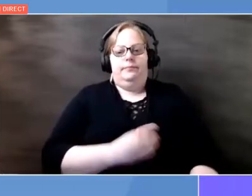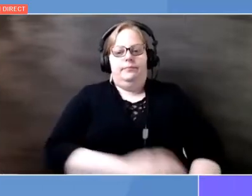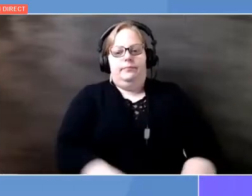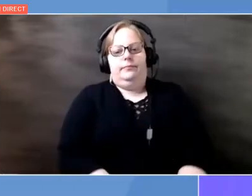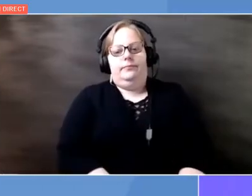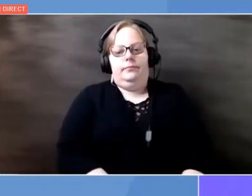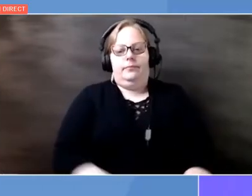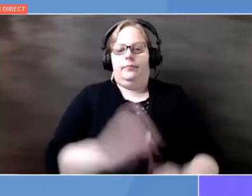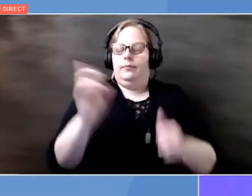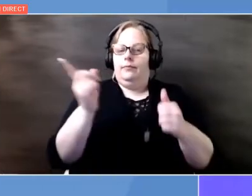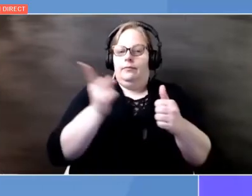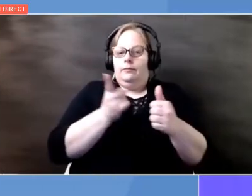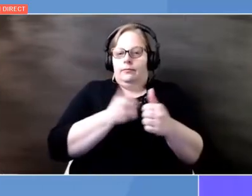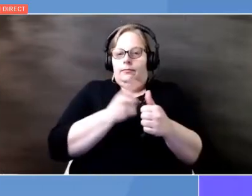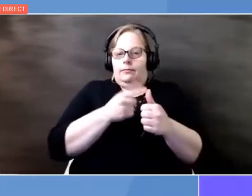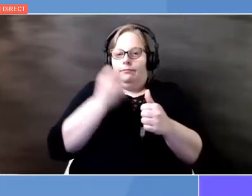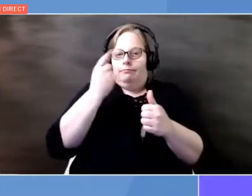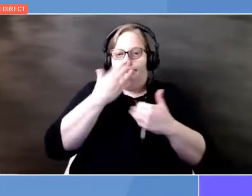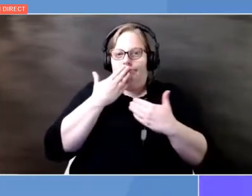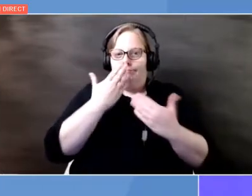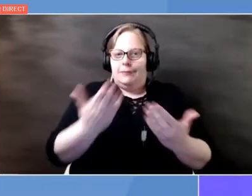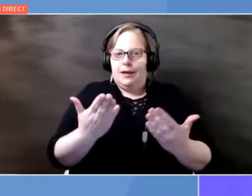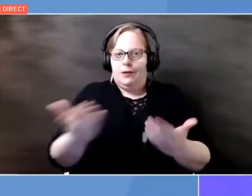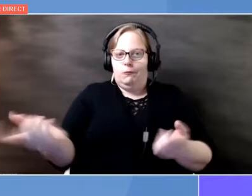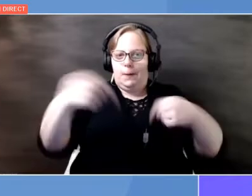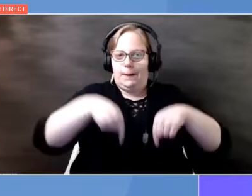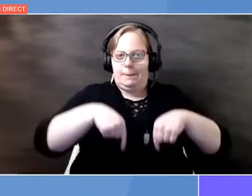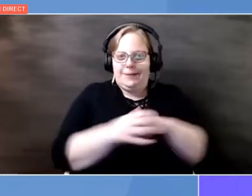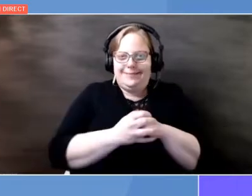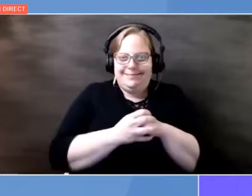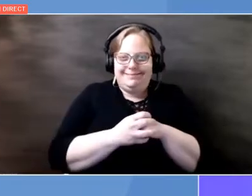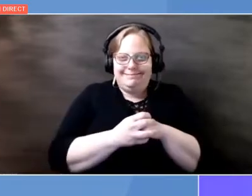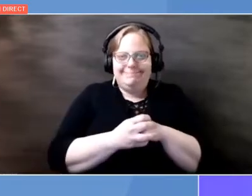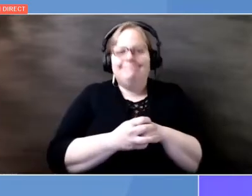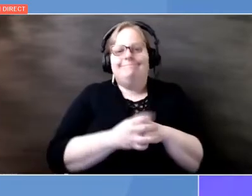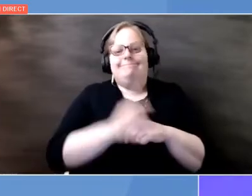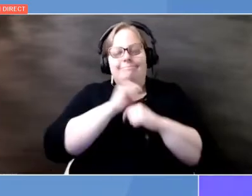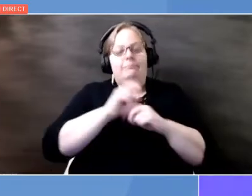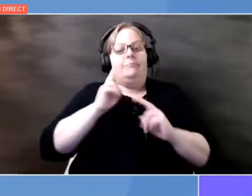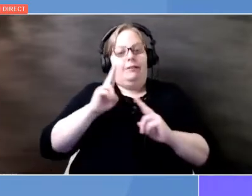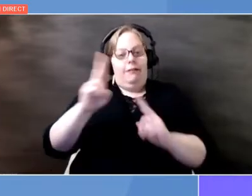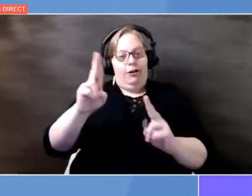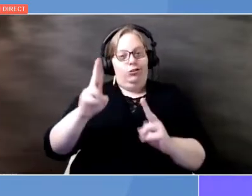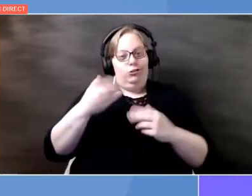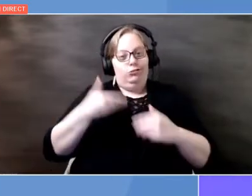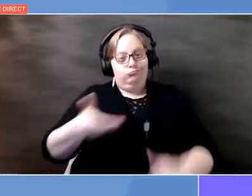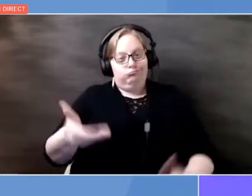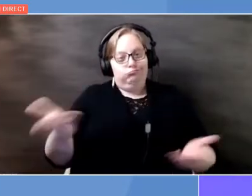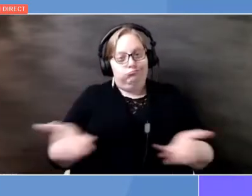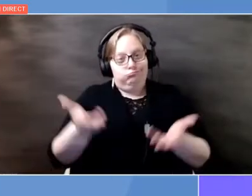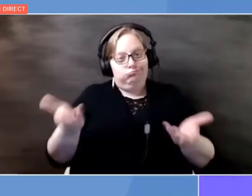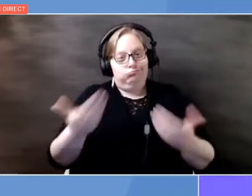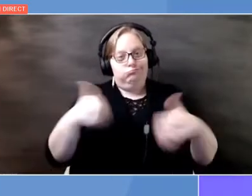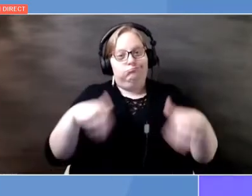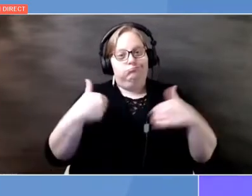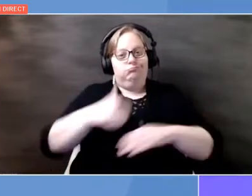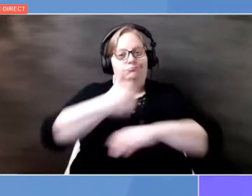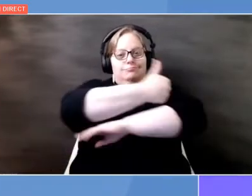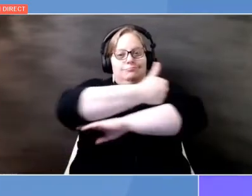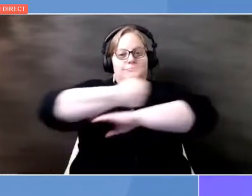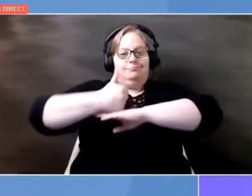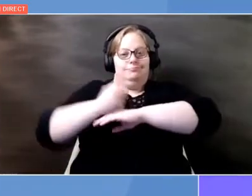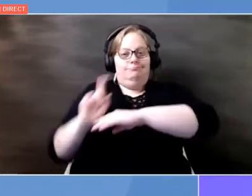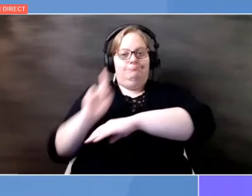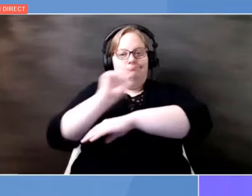First of all, thank you for coming us here. It is an honor to be at the main stage. I just have